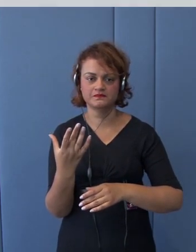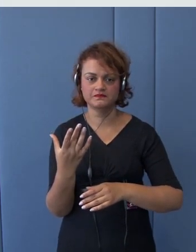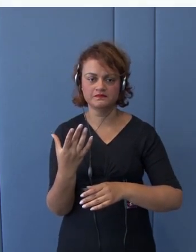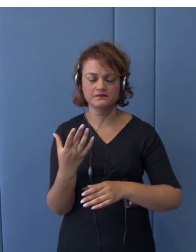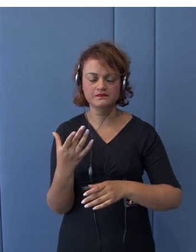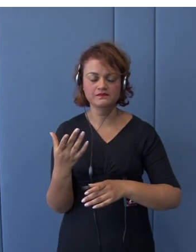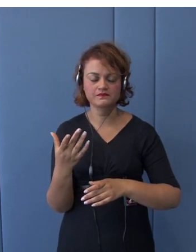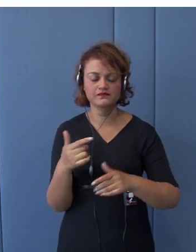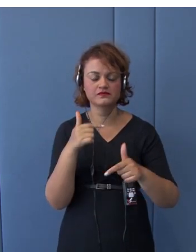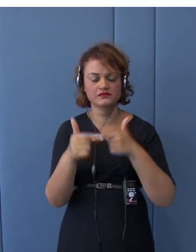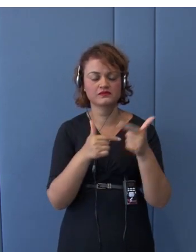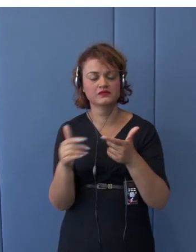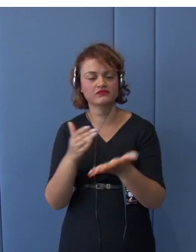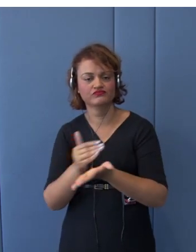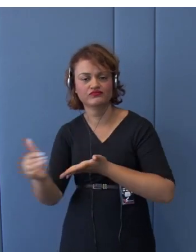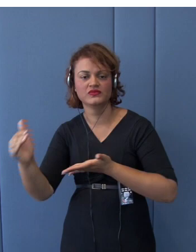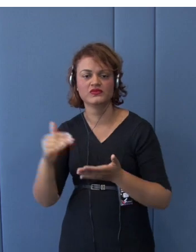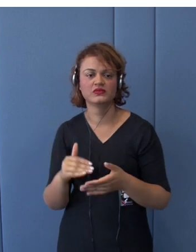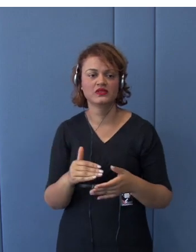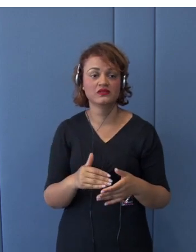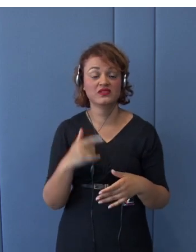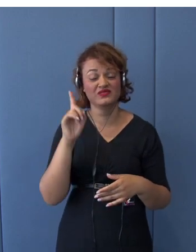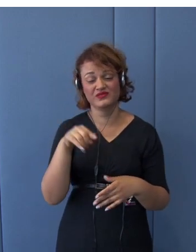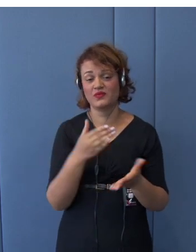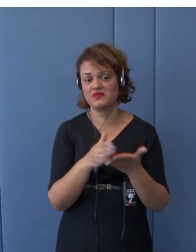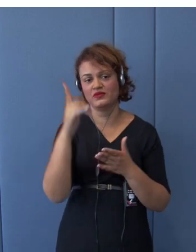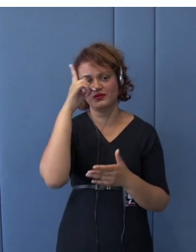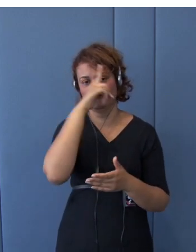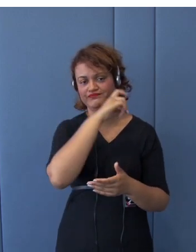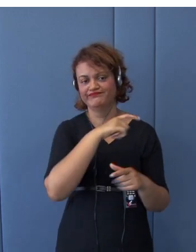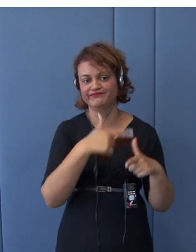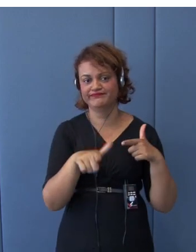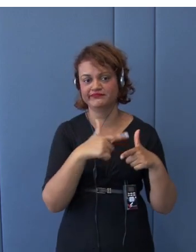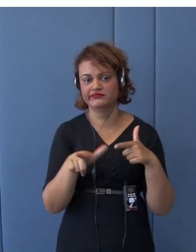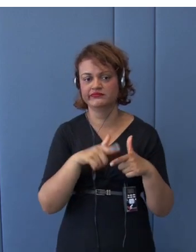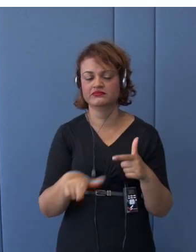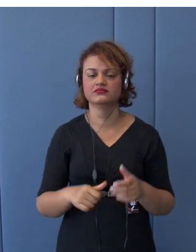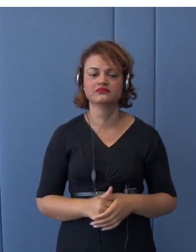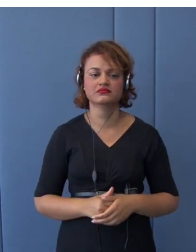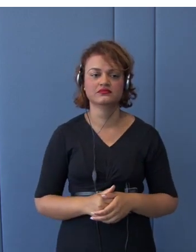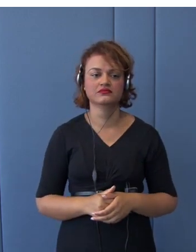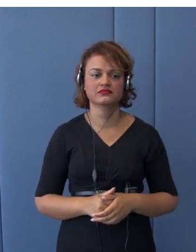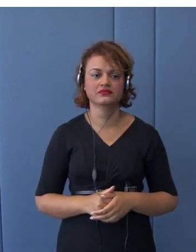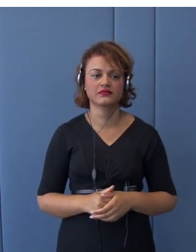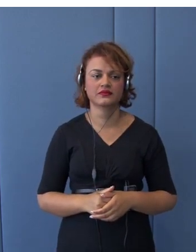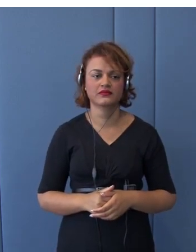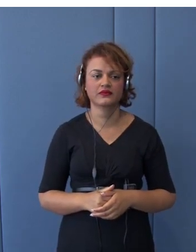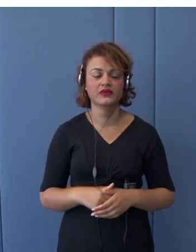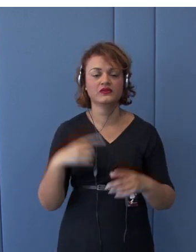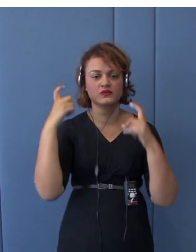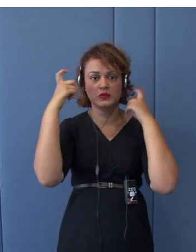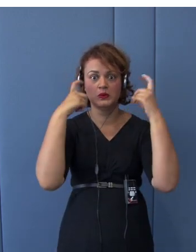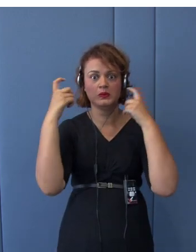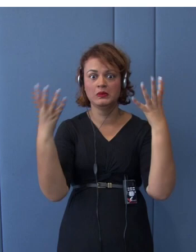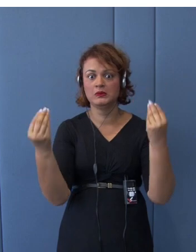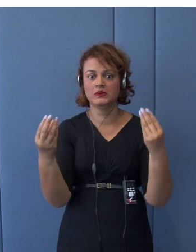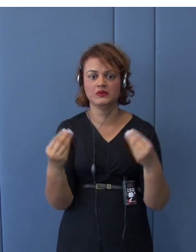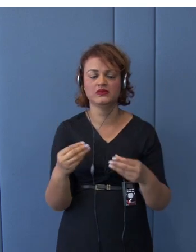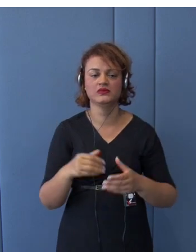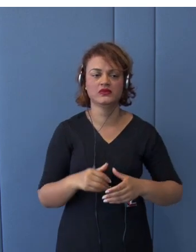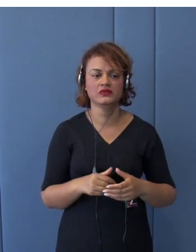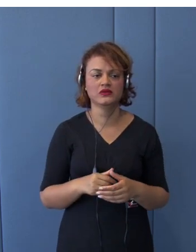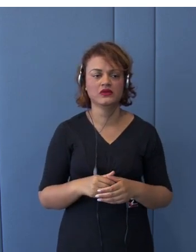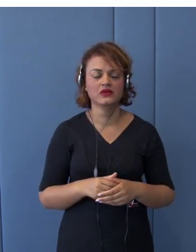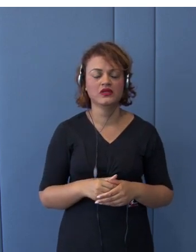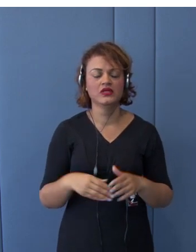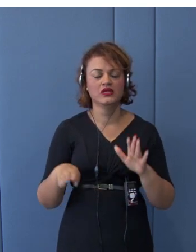is quite an issue. And the other issue that Japan is very much concerned with is Brexit. Brexit, you cannot